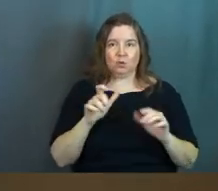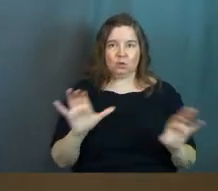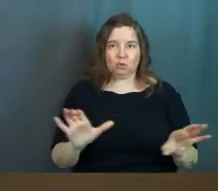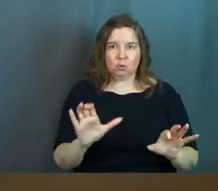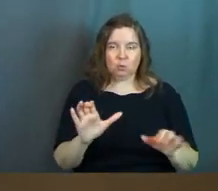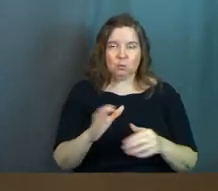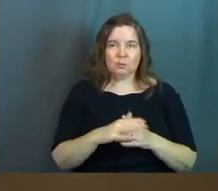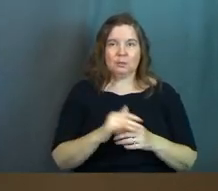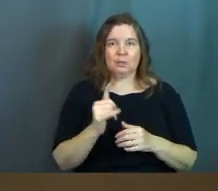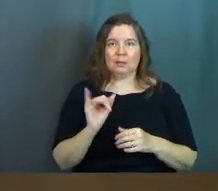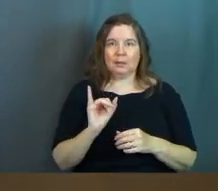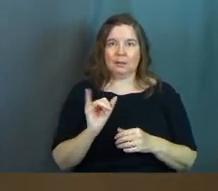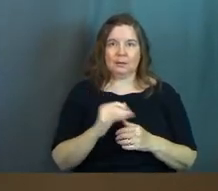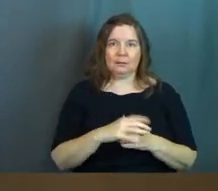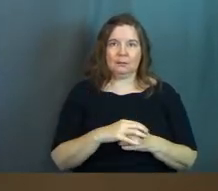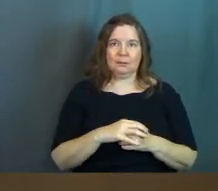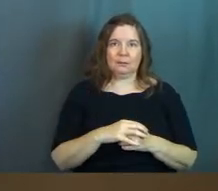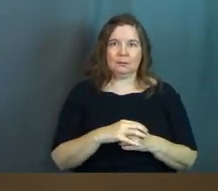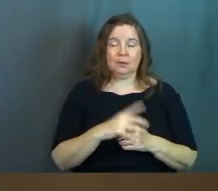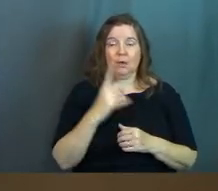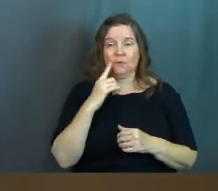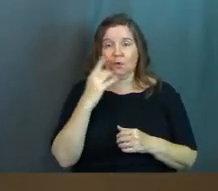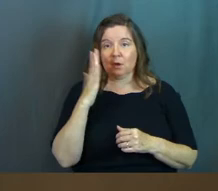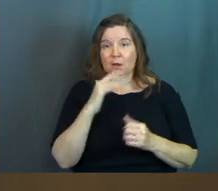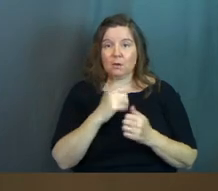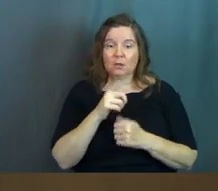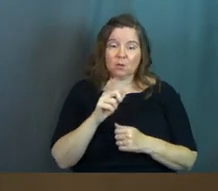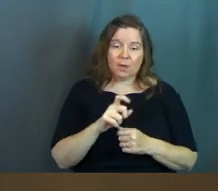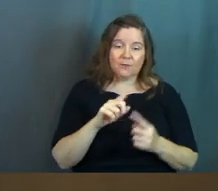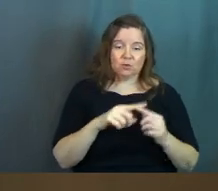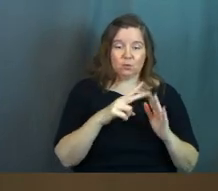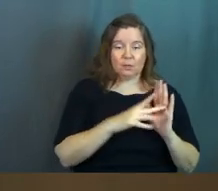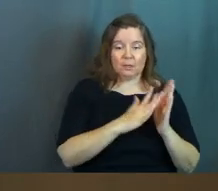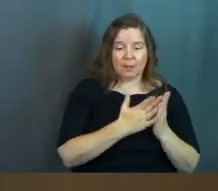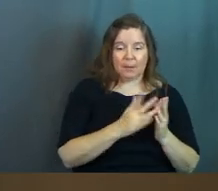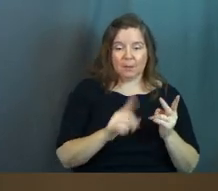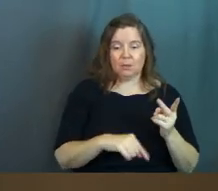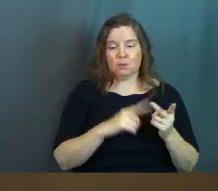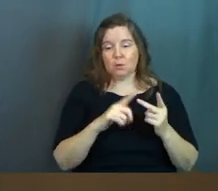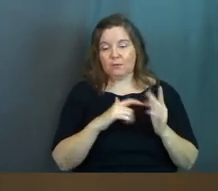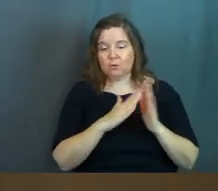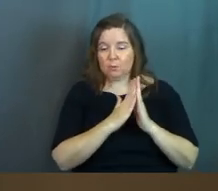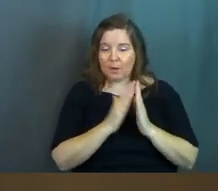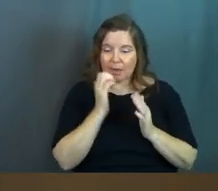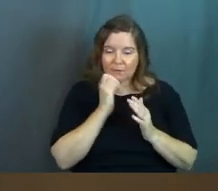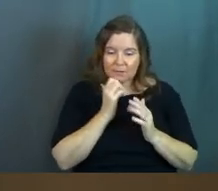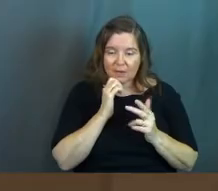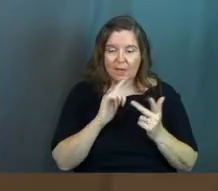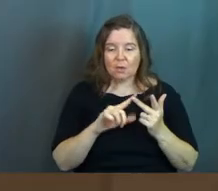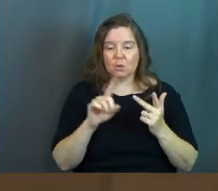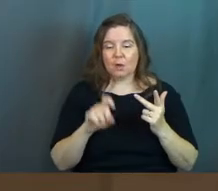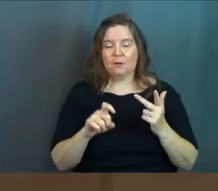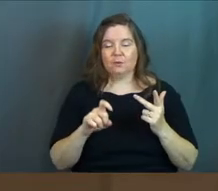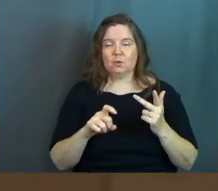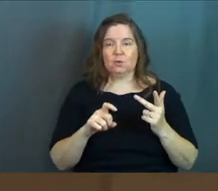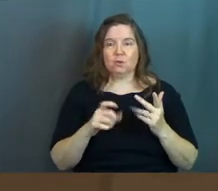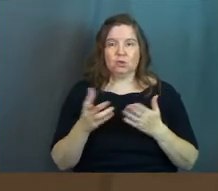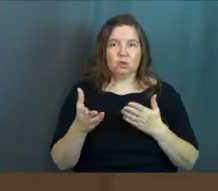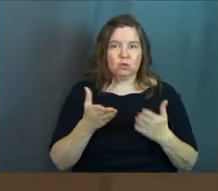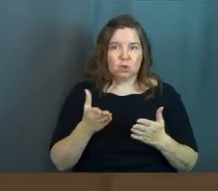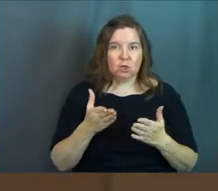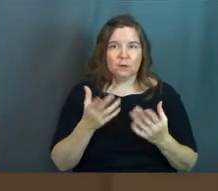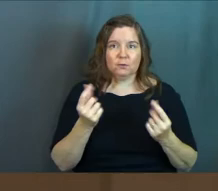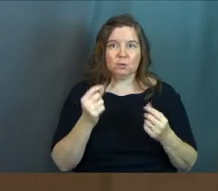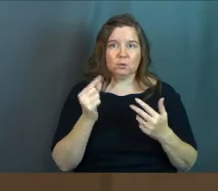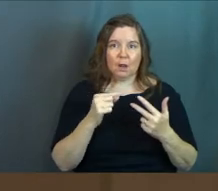you should do as far as like for God to love you. You have to read your Bible. You have to pray every day. You have to serve